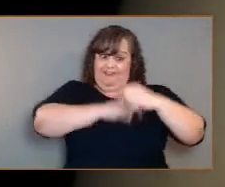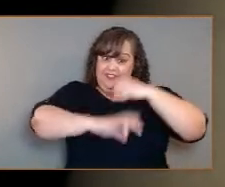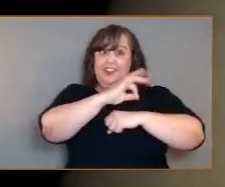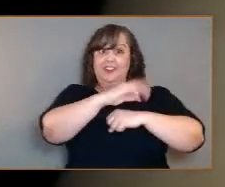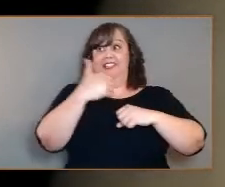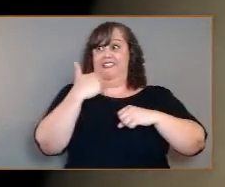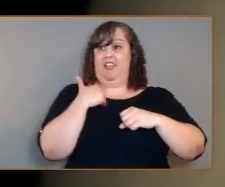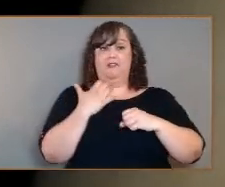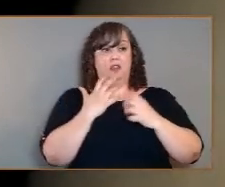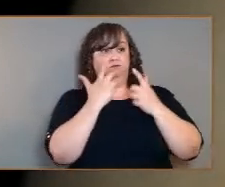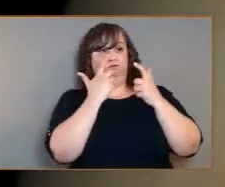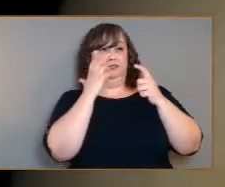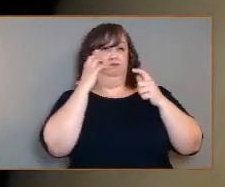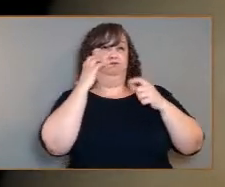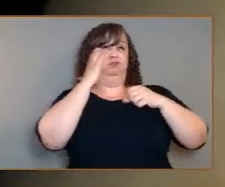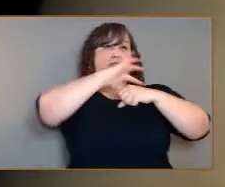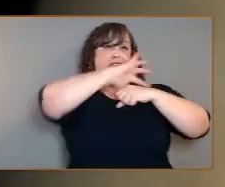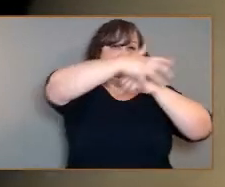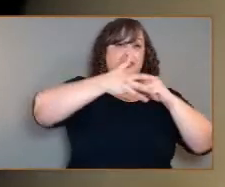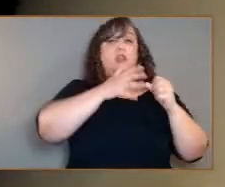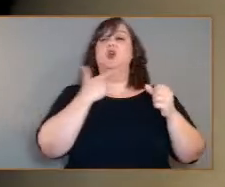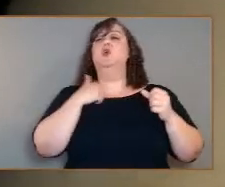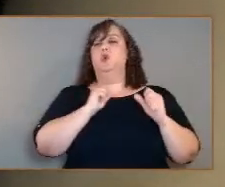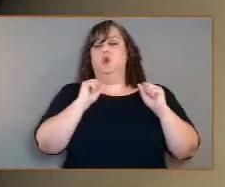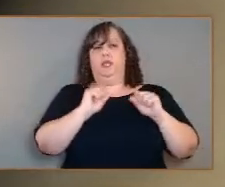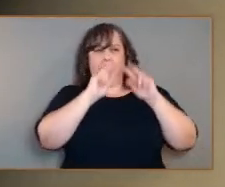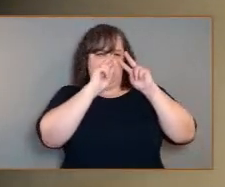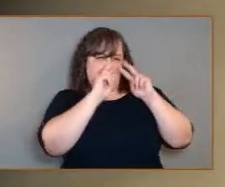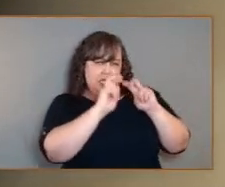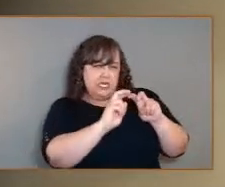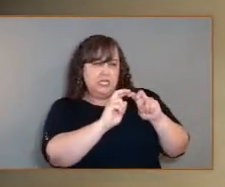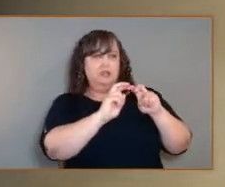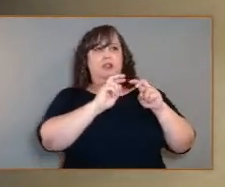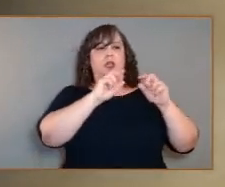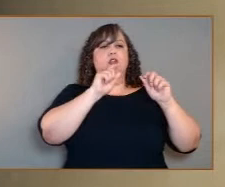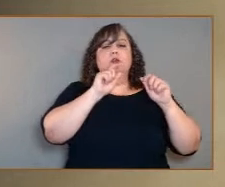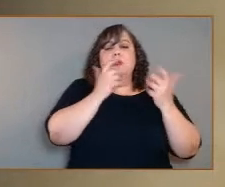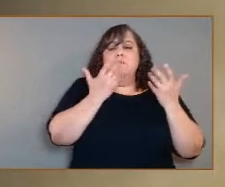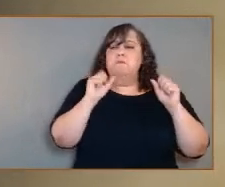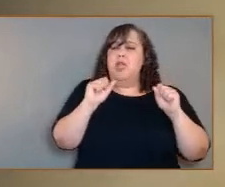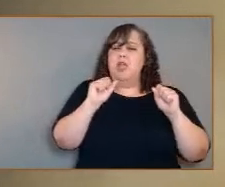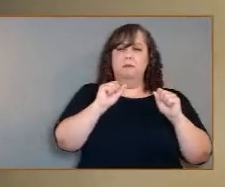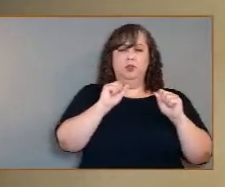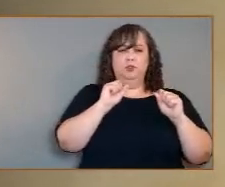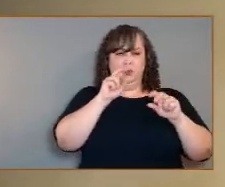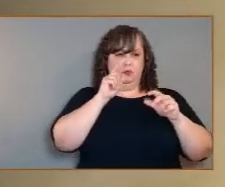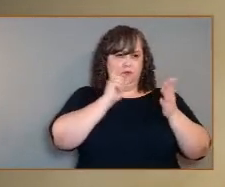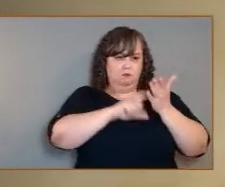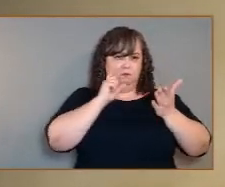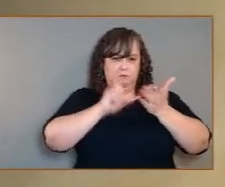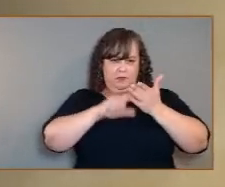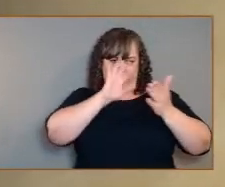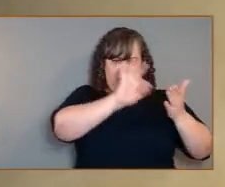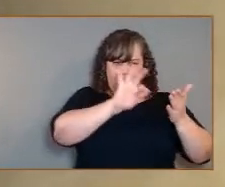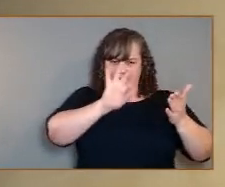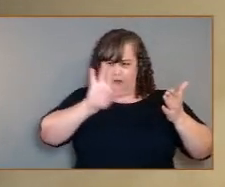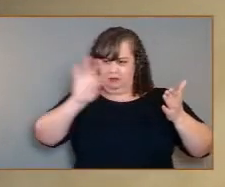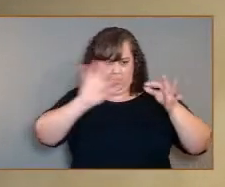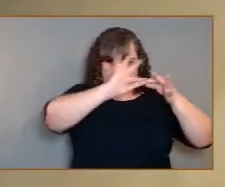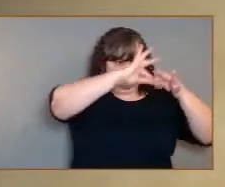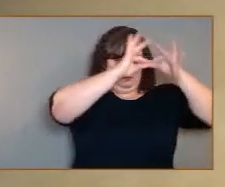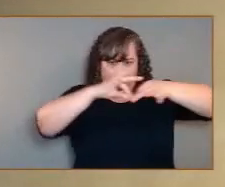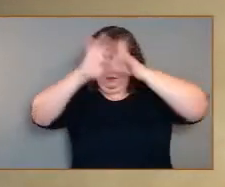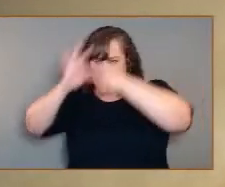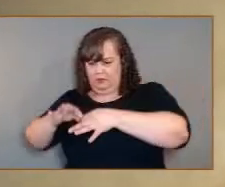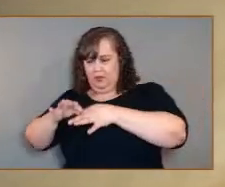there back to that lost horizon with our mission to connect those dots so we can see Venus up close, and as Sue said, and globally so she can